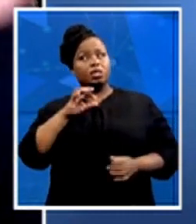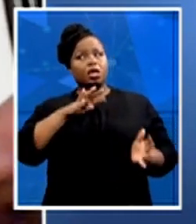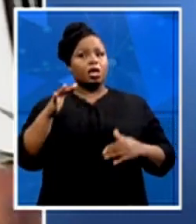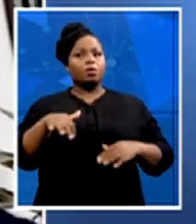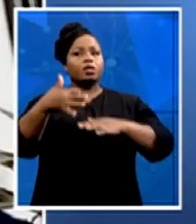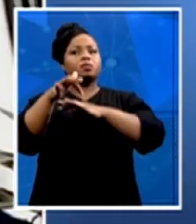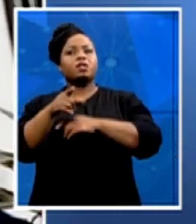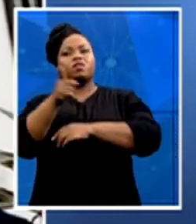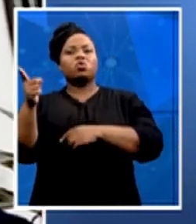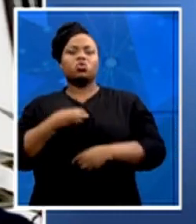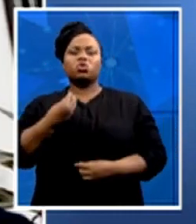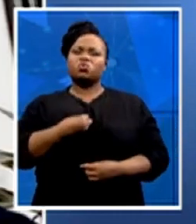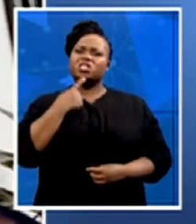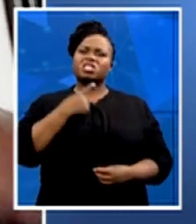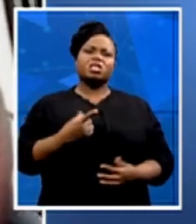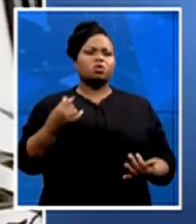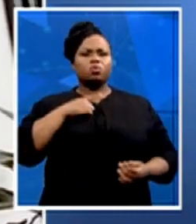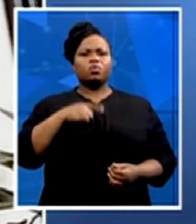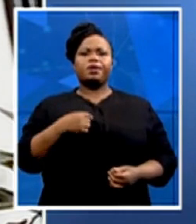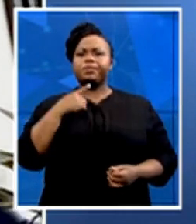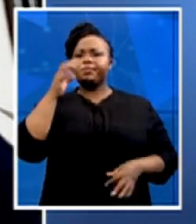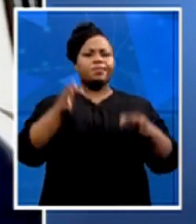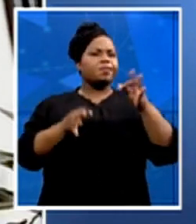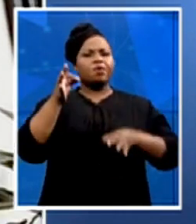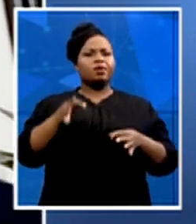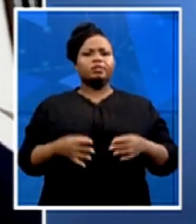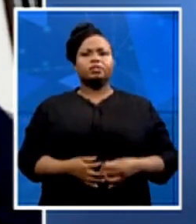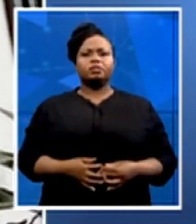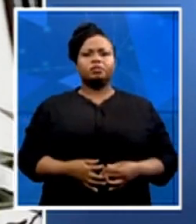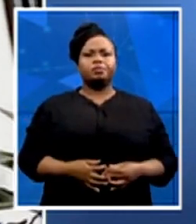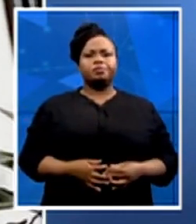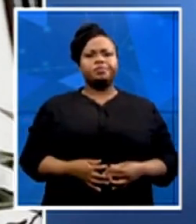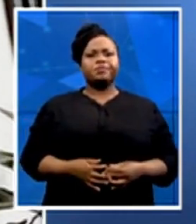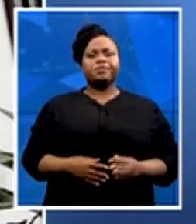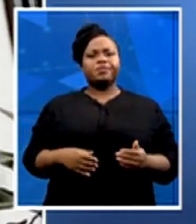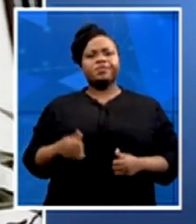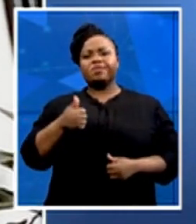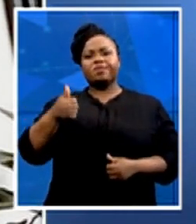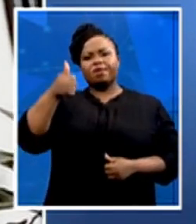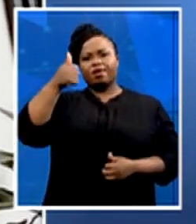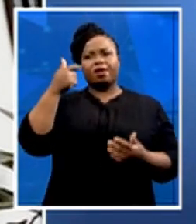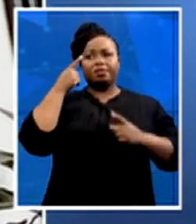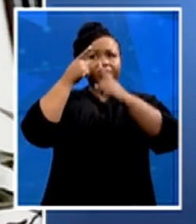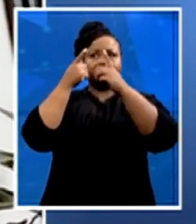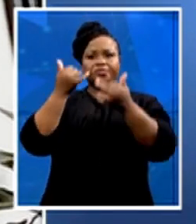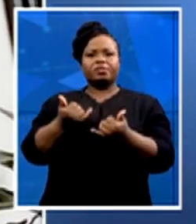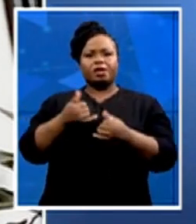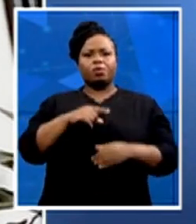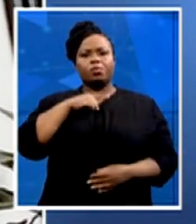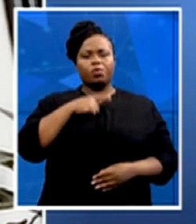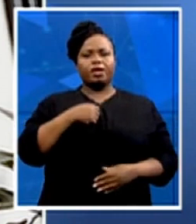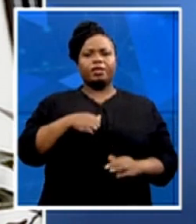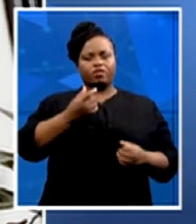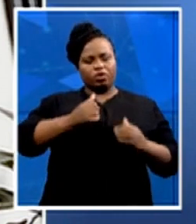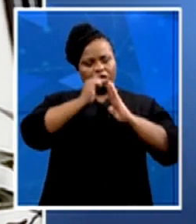guys, your political inclinations are deliberately killing our agenda as young people. And we need to stand together